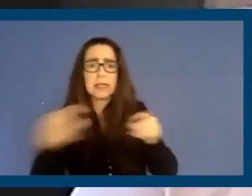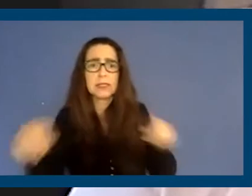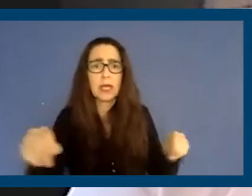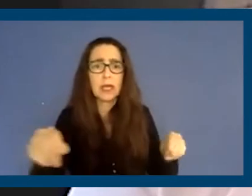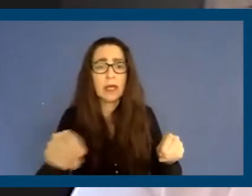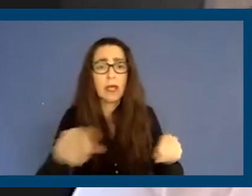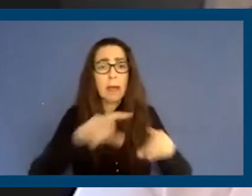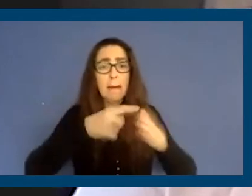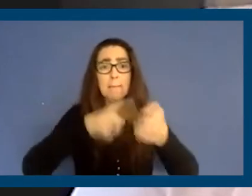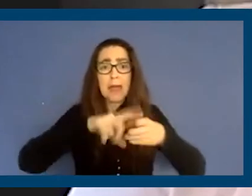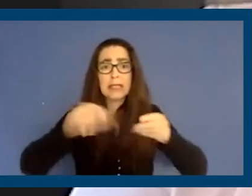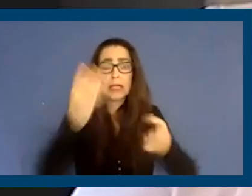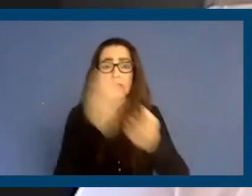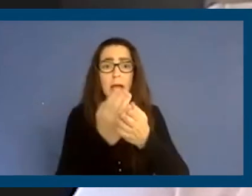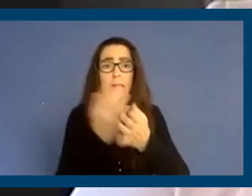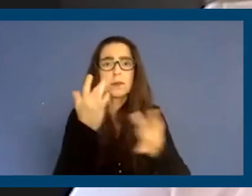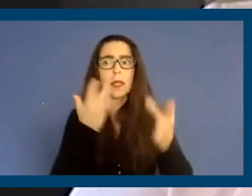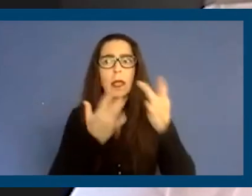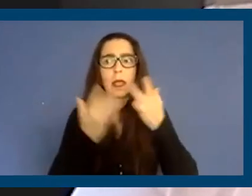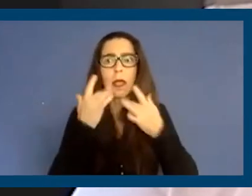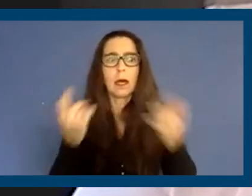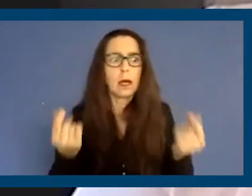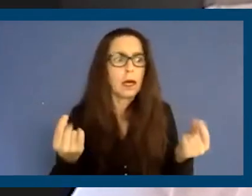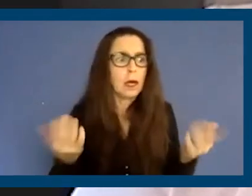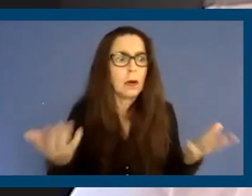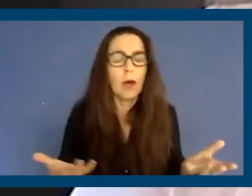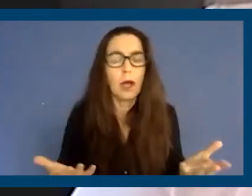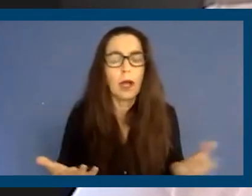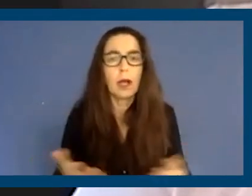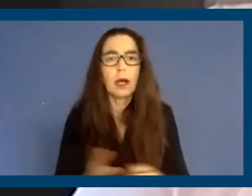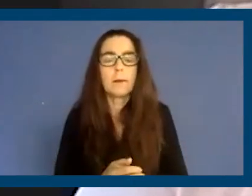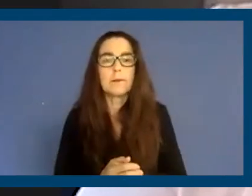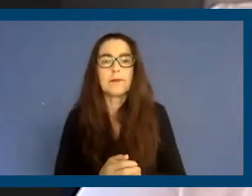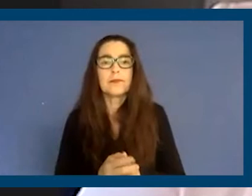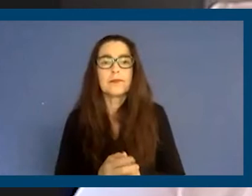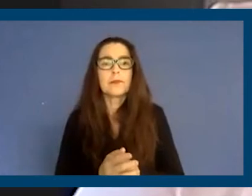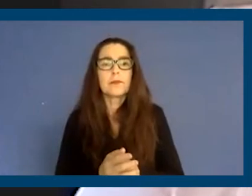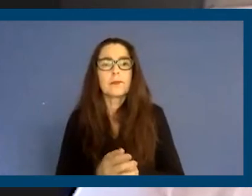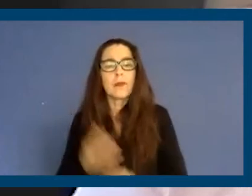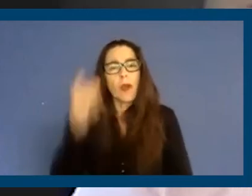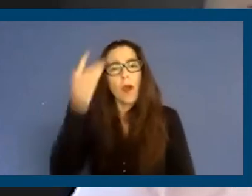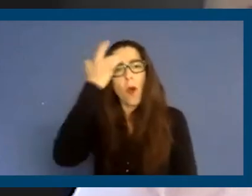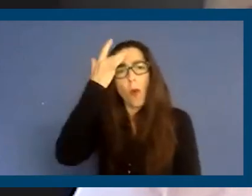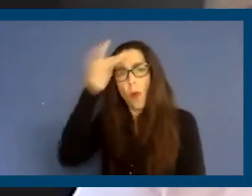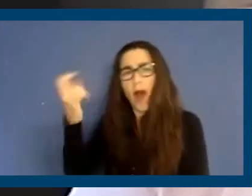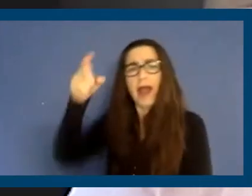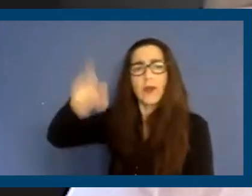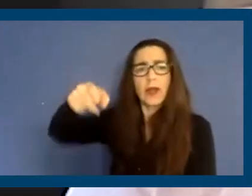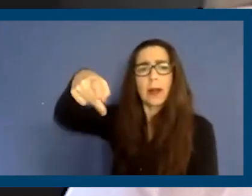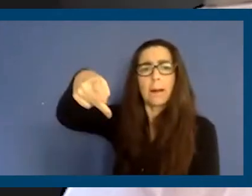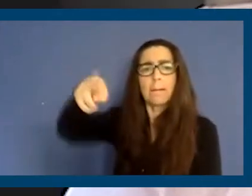coming, like now, what happens? So I just want to say, why do we need Prop 21 now?